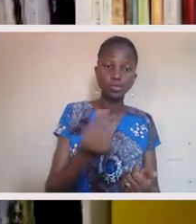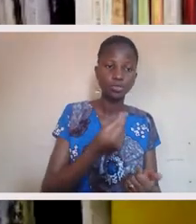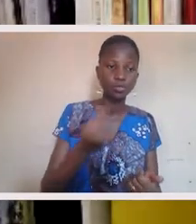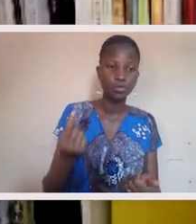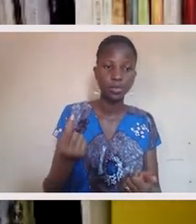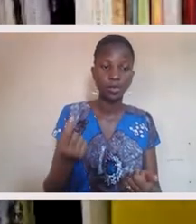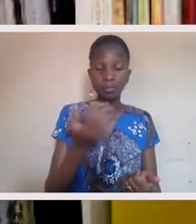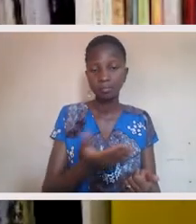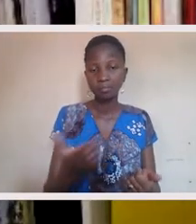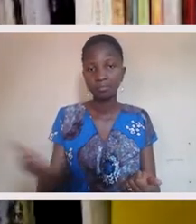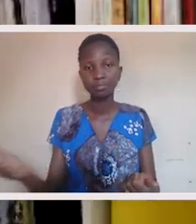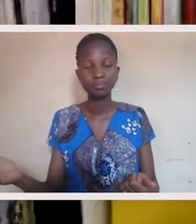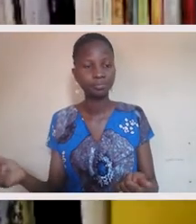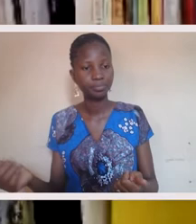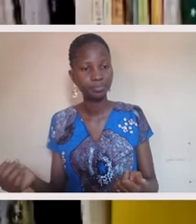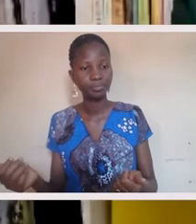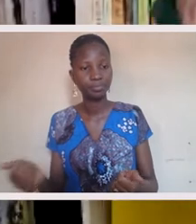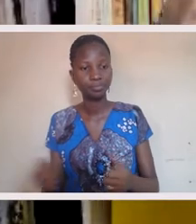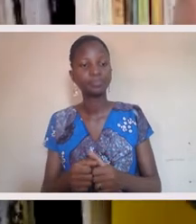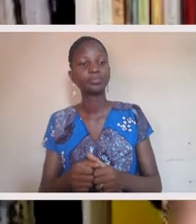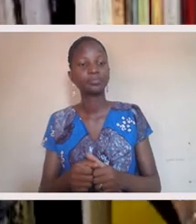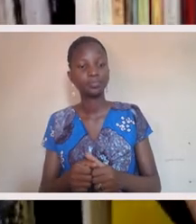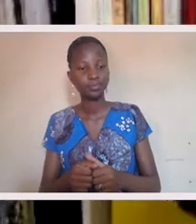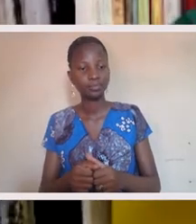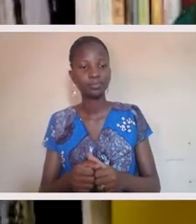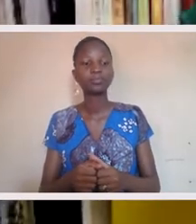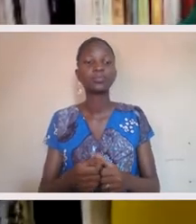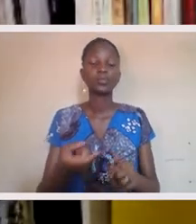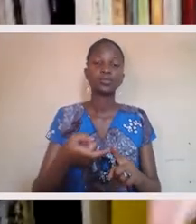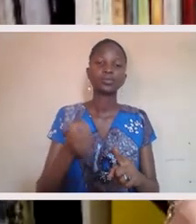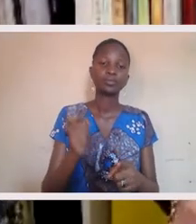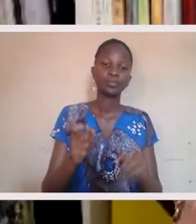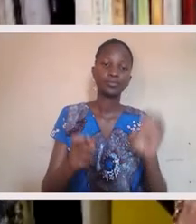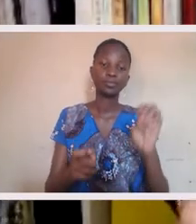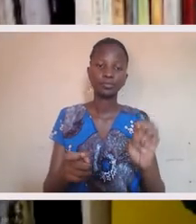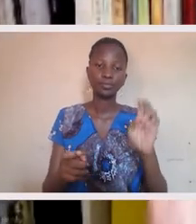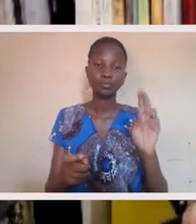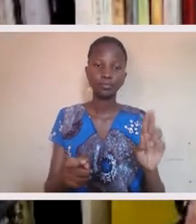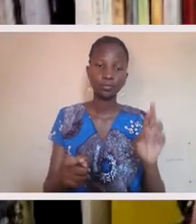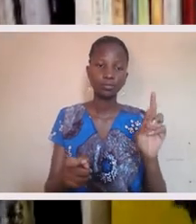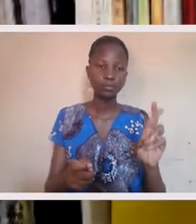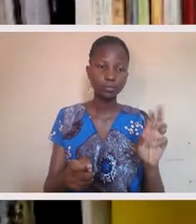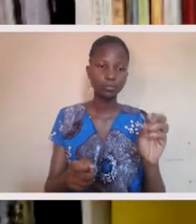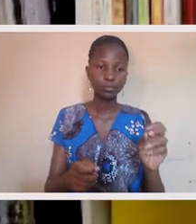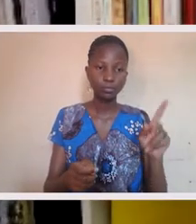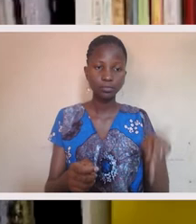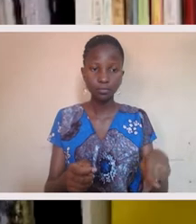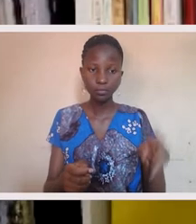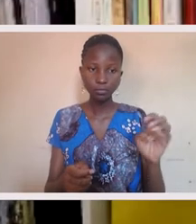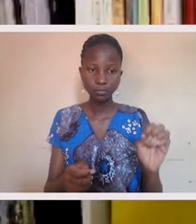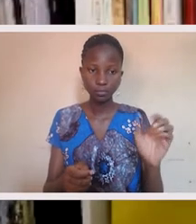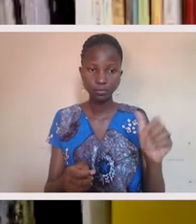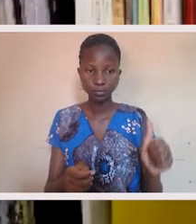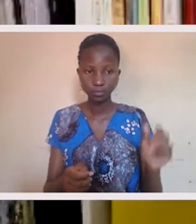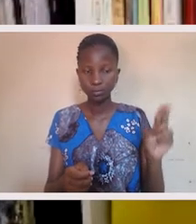focus is, you know, BIPOC. And then it's also right folks that are racialized as European of European descent. And so we're having